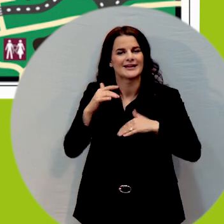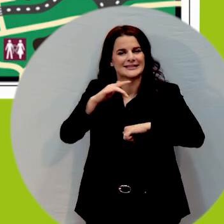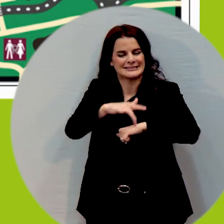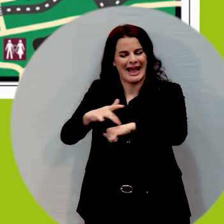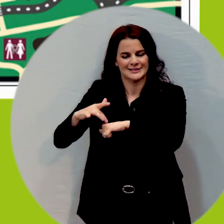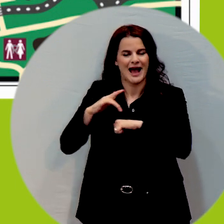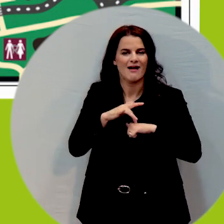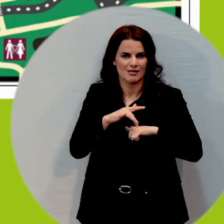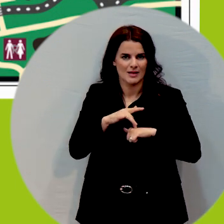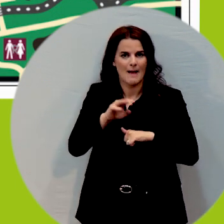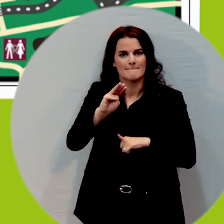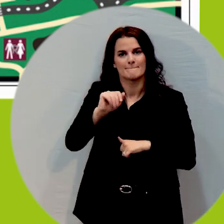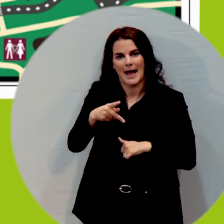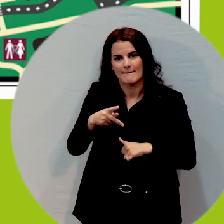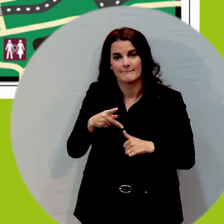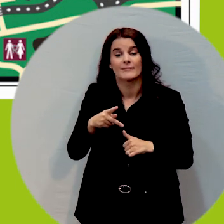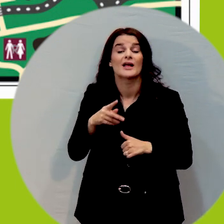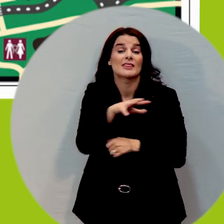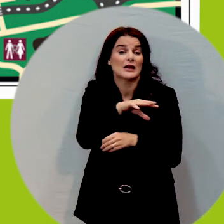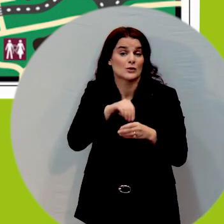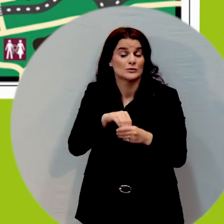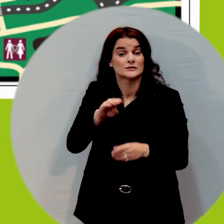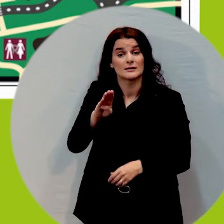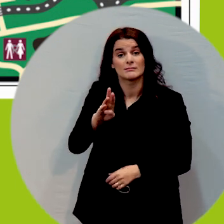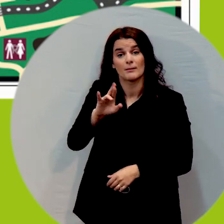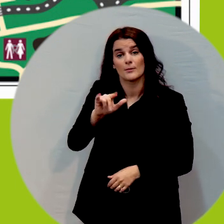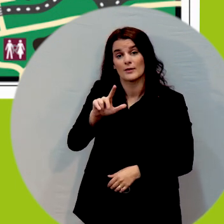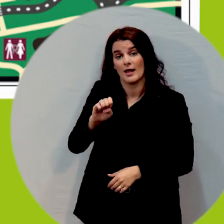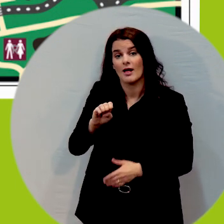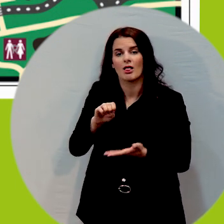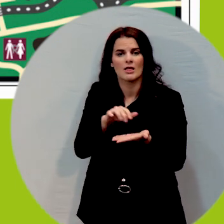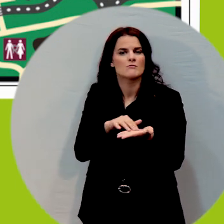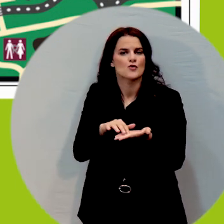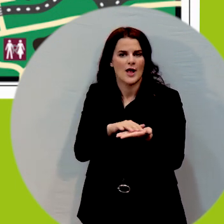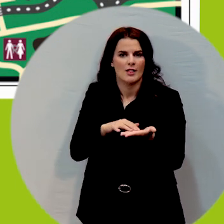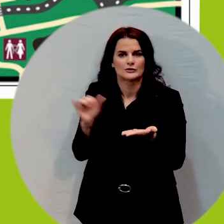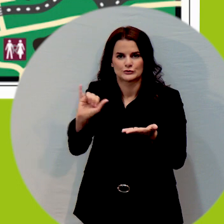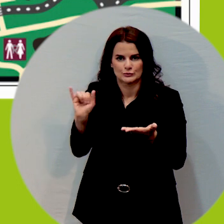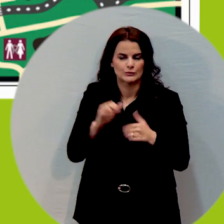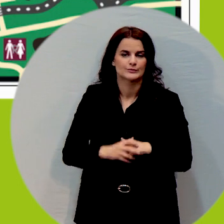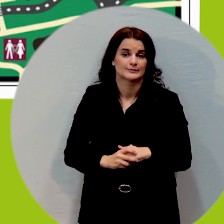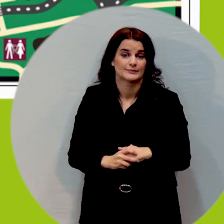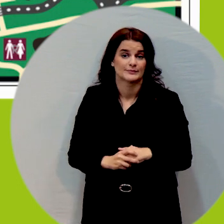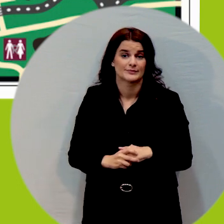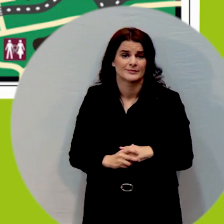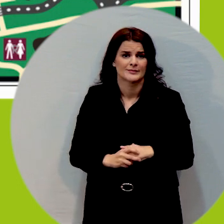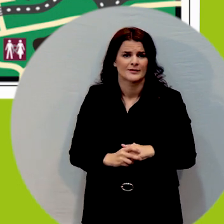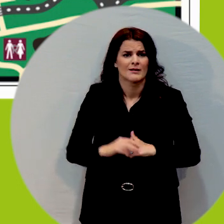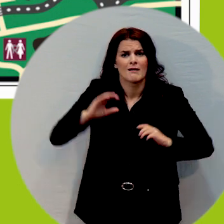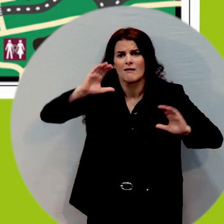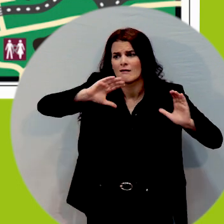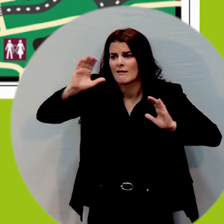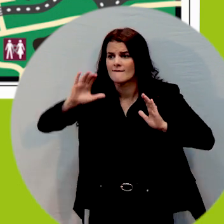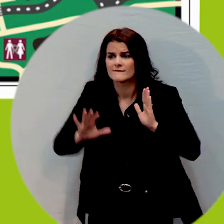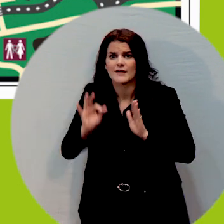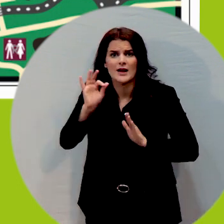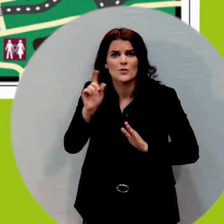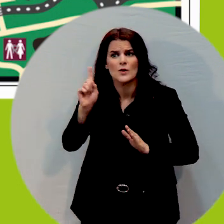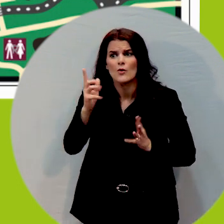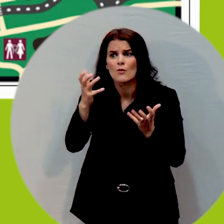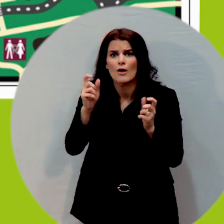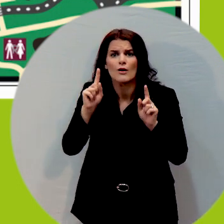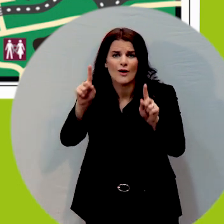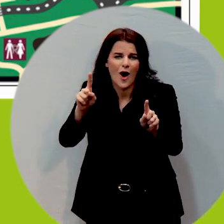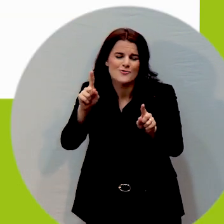feature braille as well you see wayfinding on the park should be inclusive for everybody